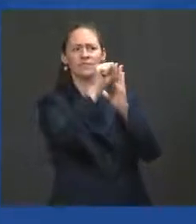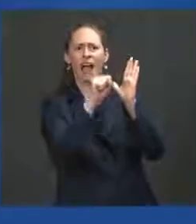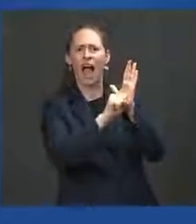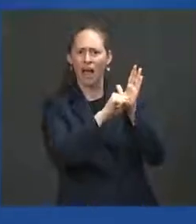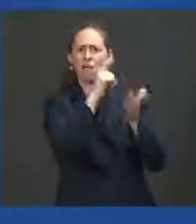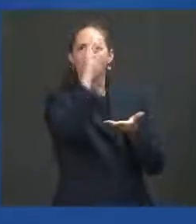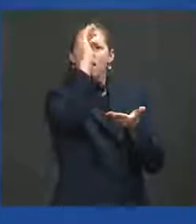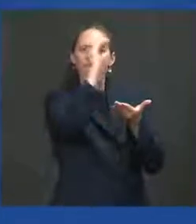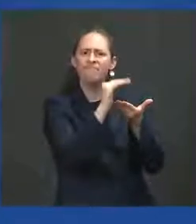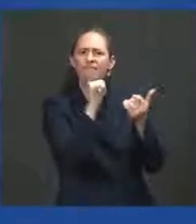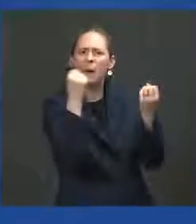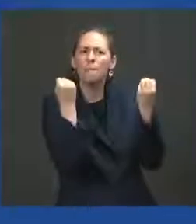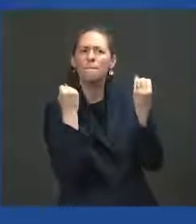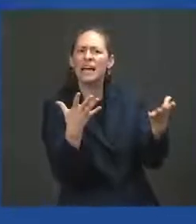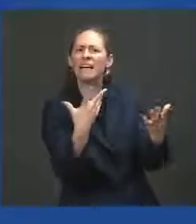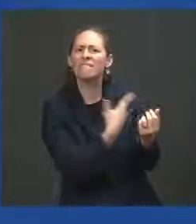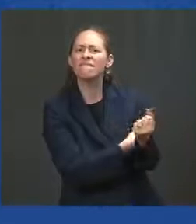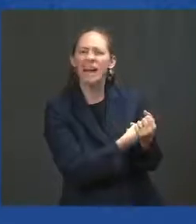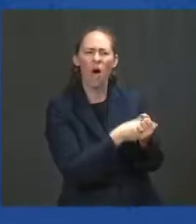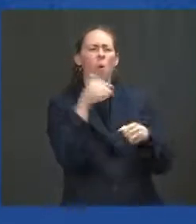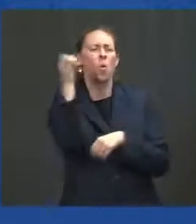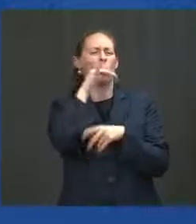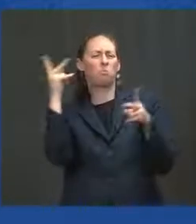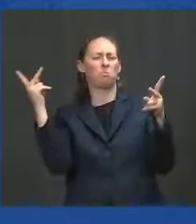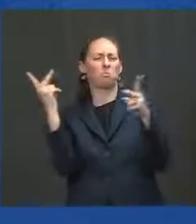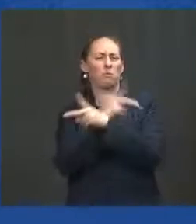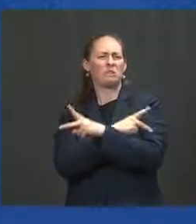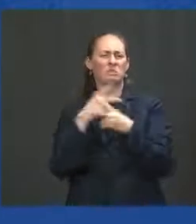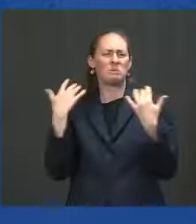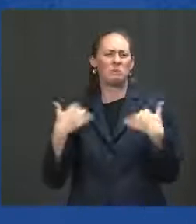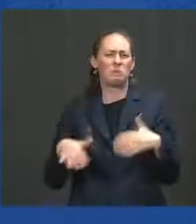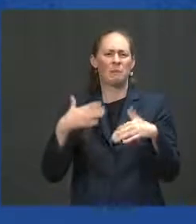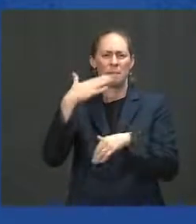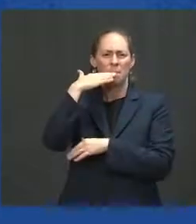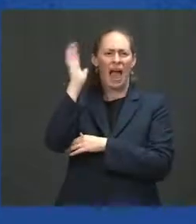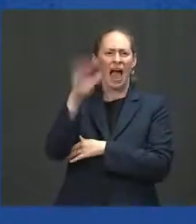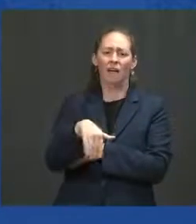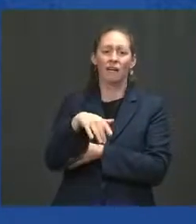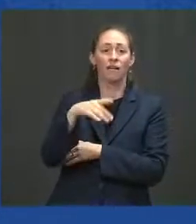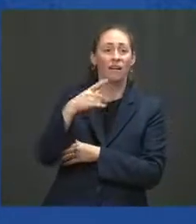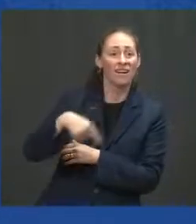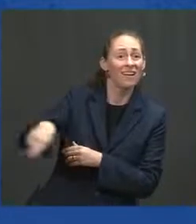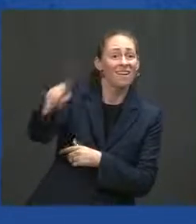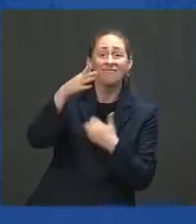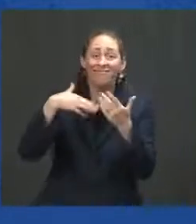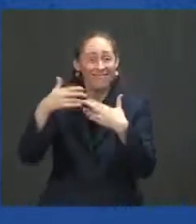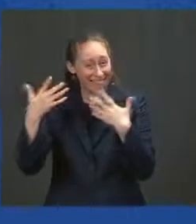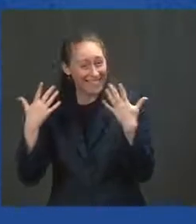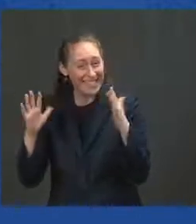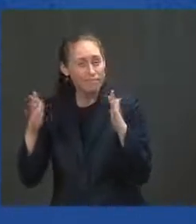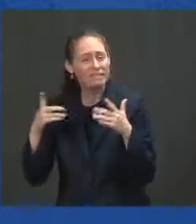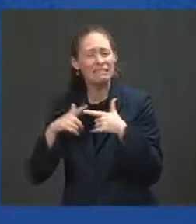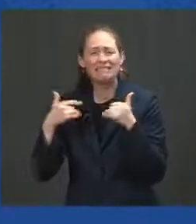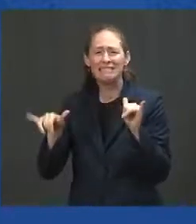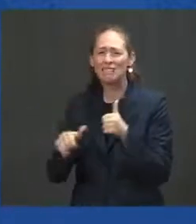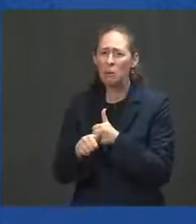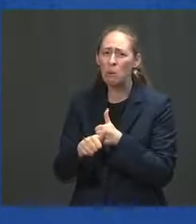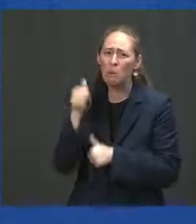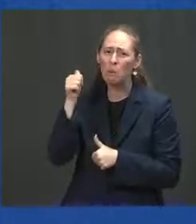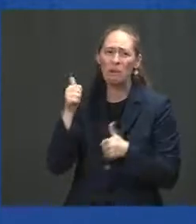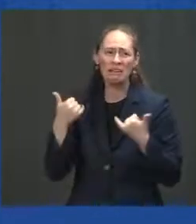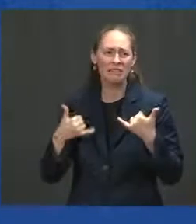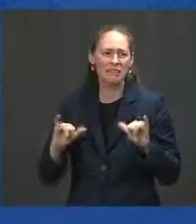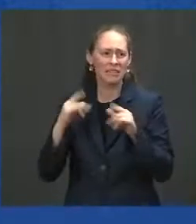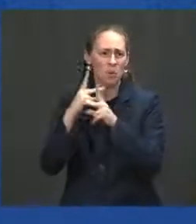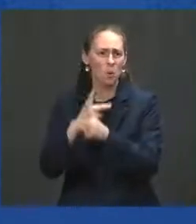are vaccinated, the unvaccinated are still at risk. Let me be clear, there are cases where vaccinated people do get COVID-19,